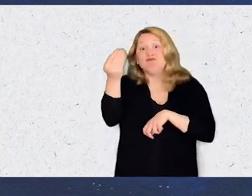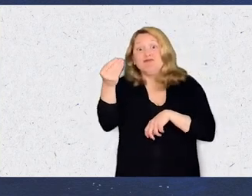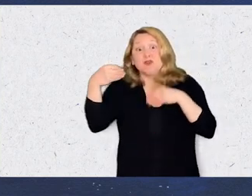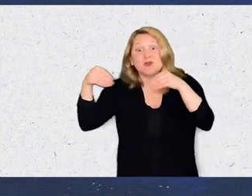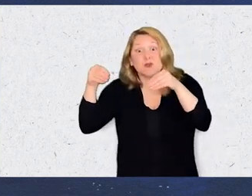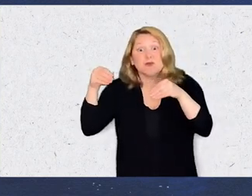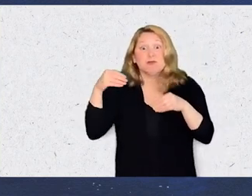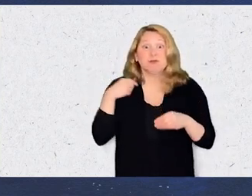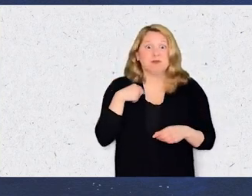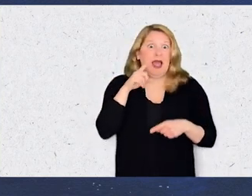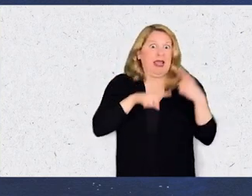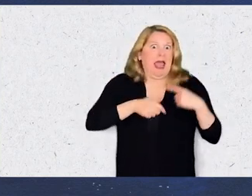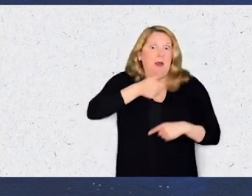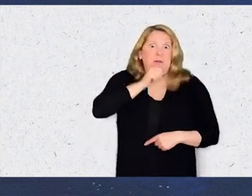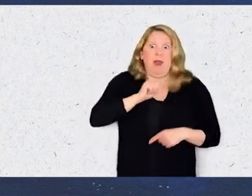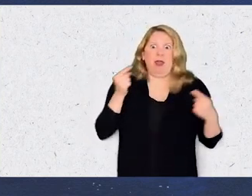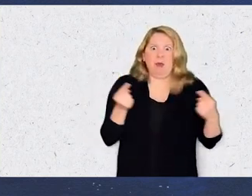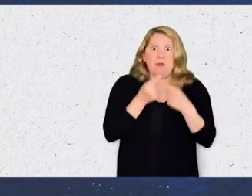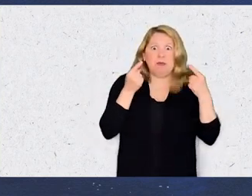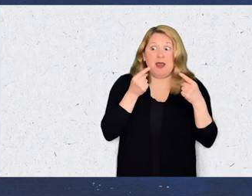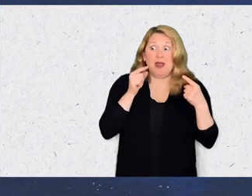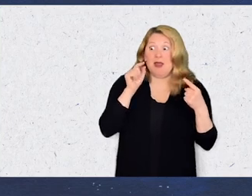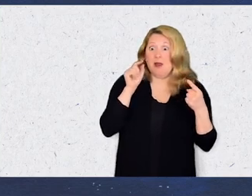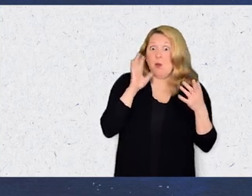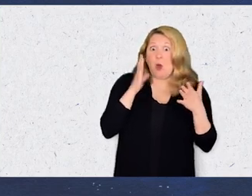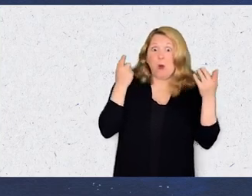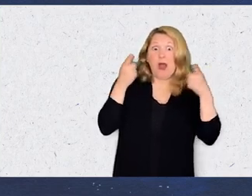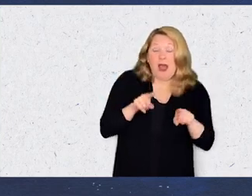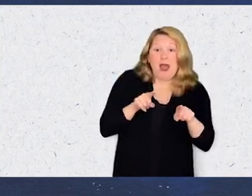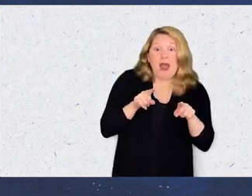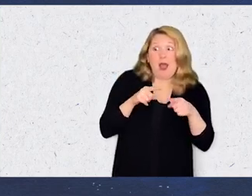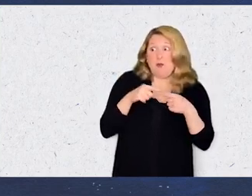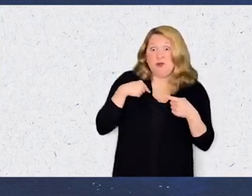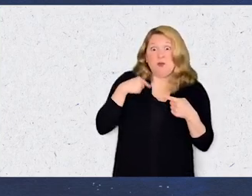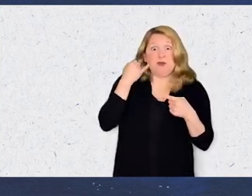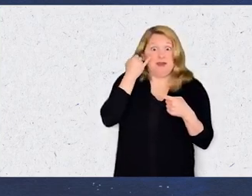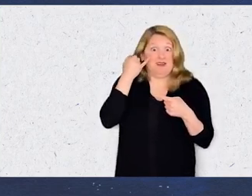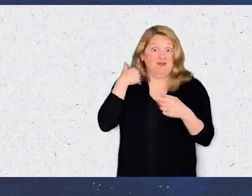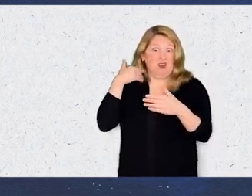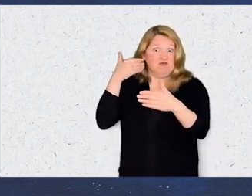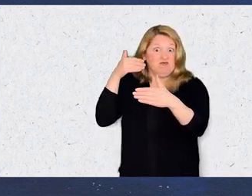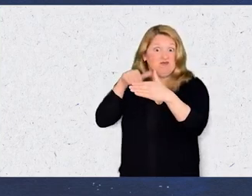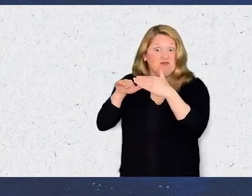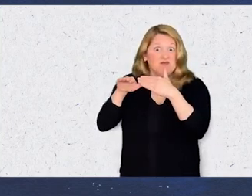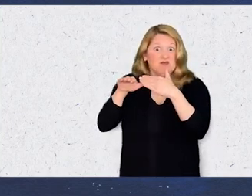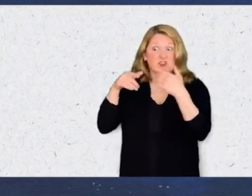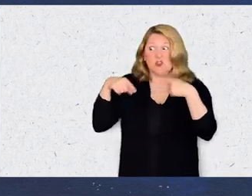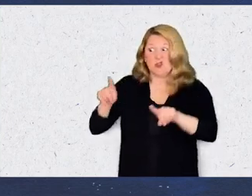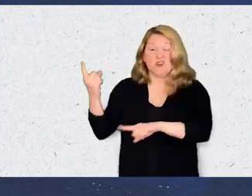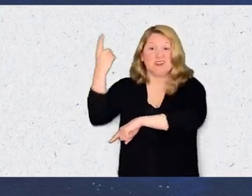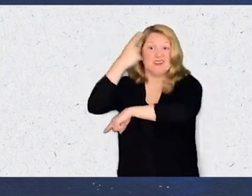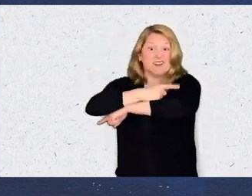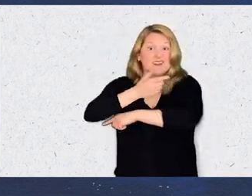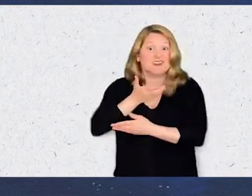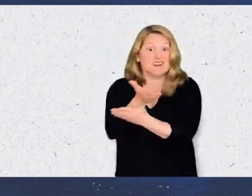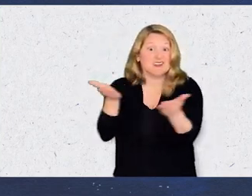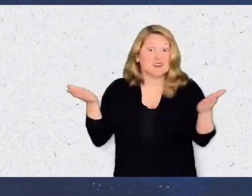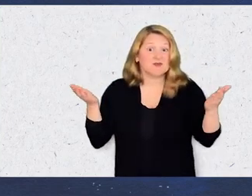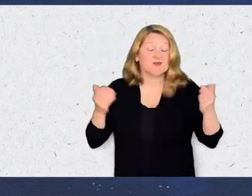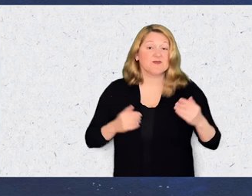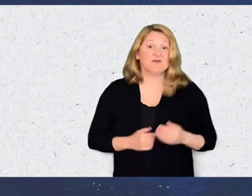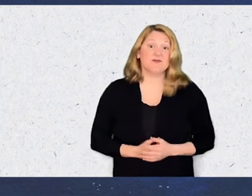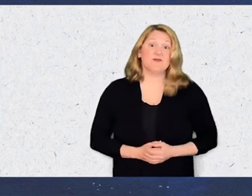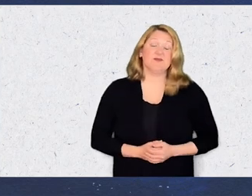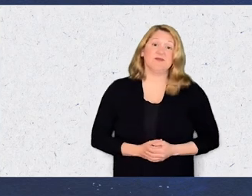confidant, because I cannot bear carrying the pain of what could be for me, but will not, throughout